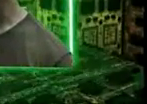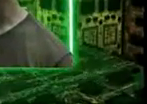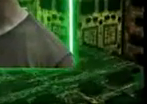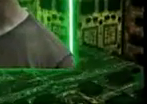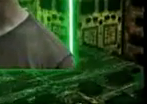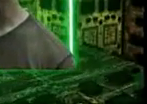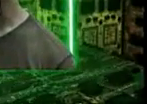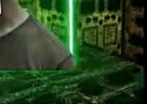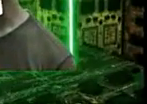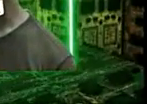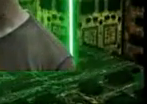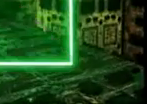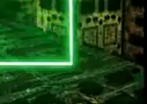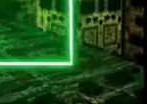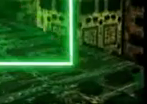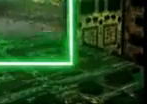We'll be right back.